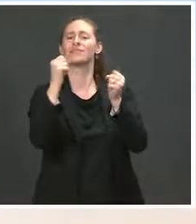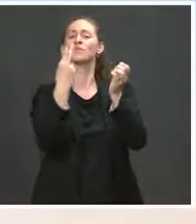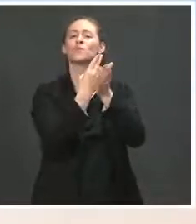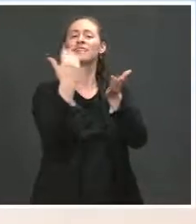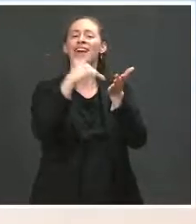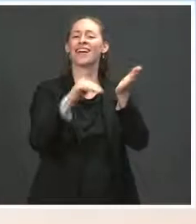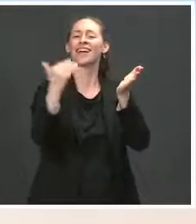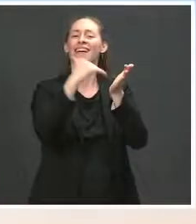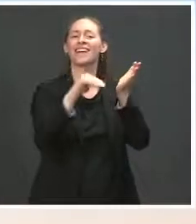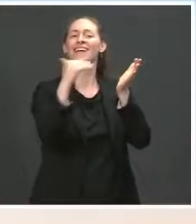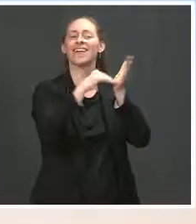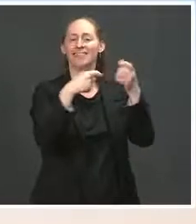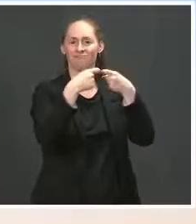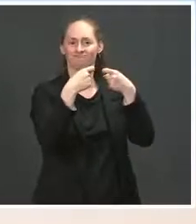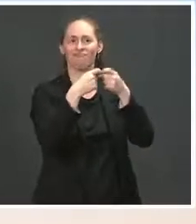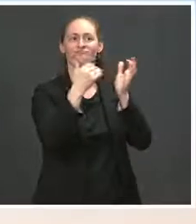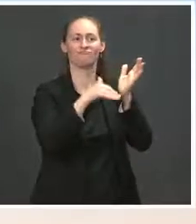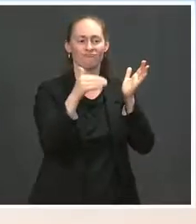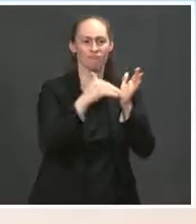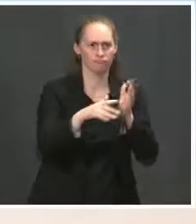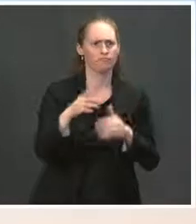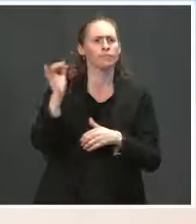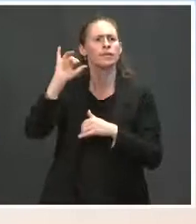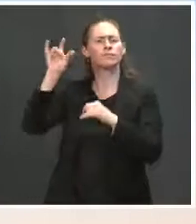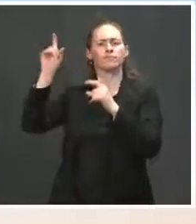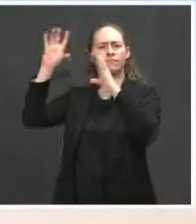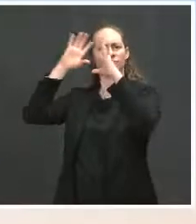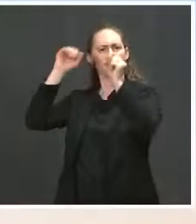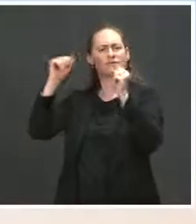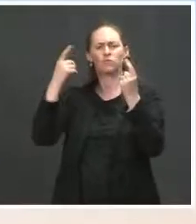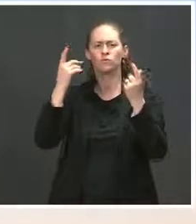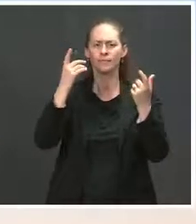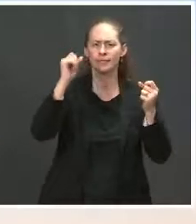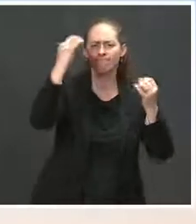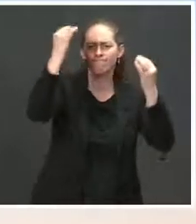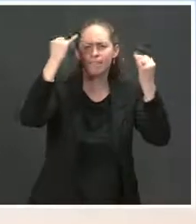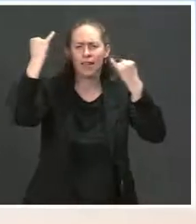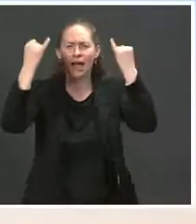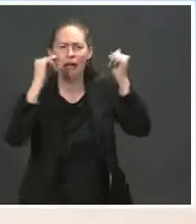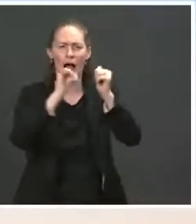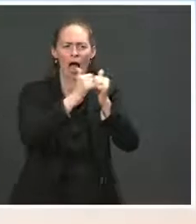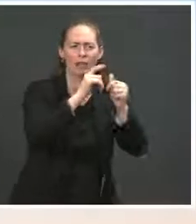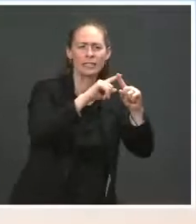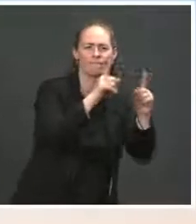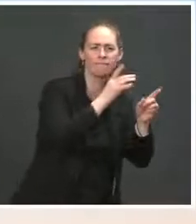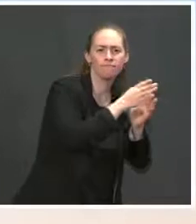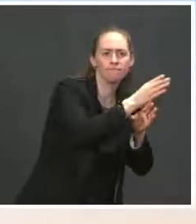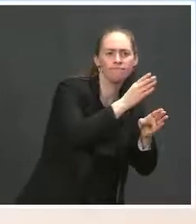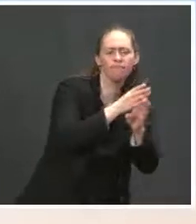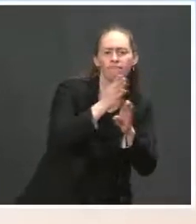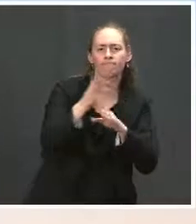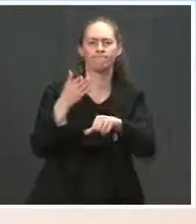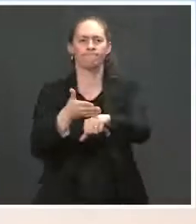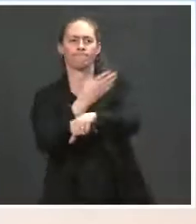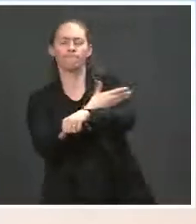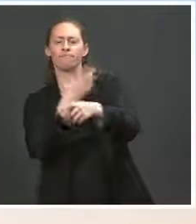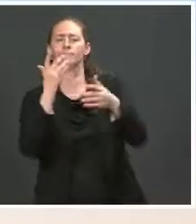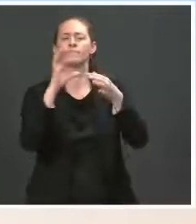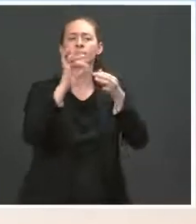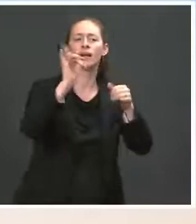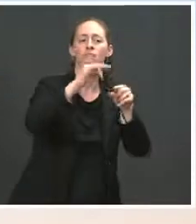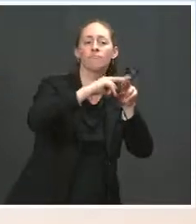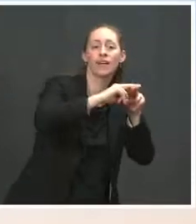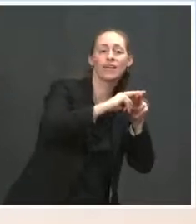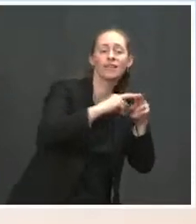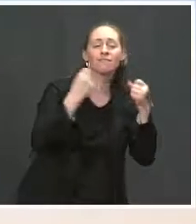approach to addressing the climate crisis and expanding ways for all modes of transportation to transition to zero emissions. Examples include